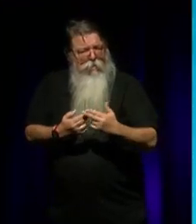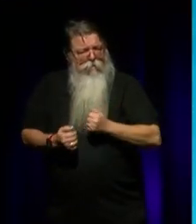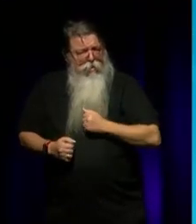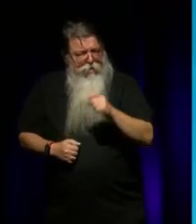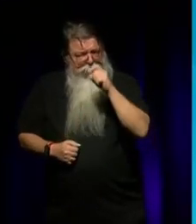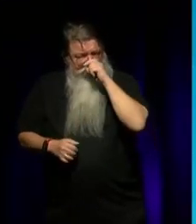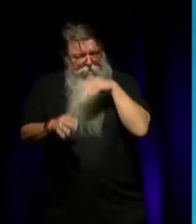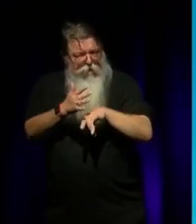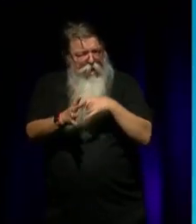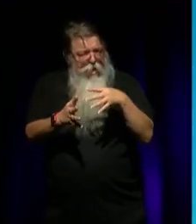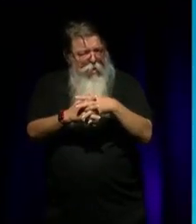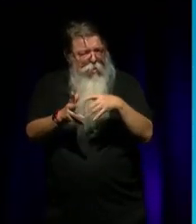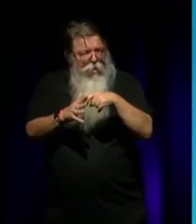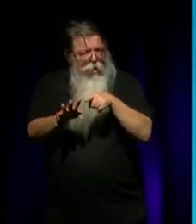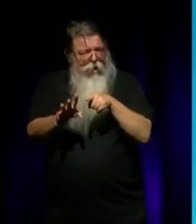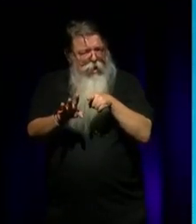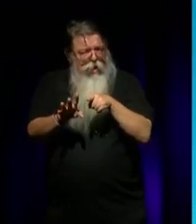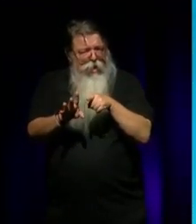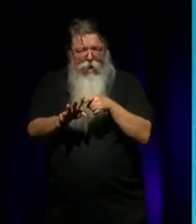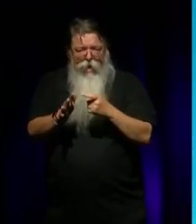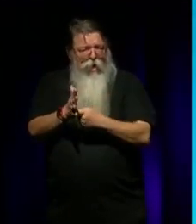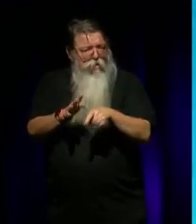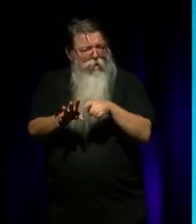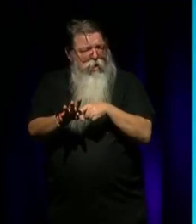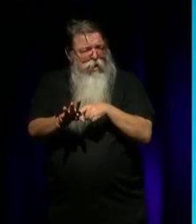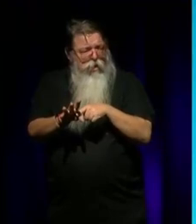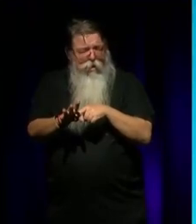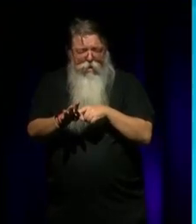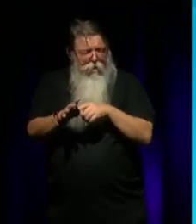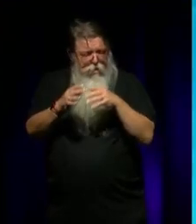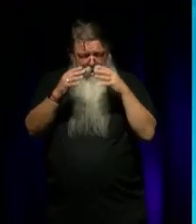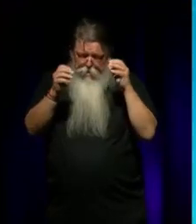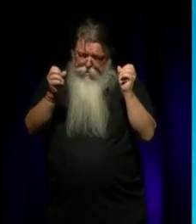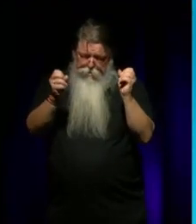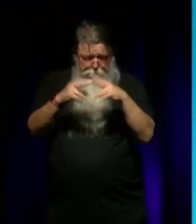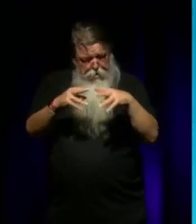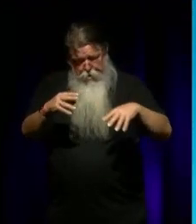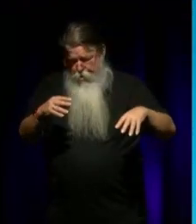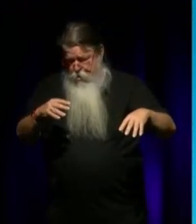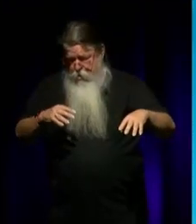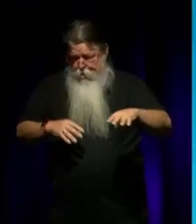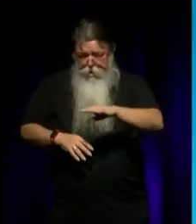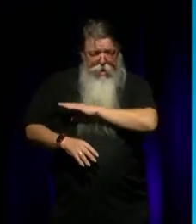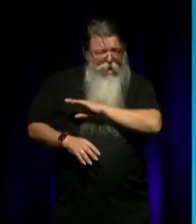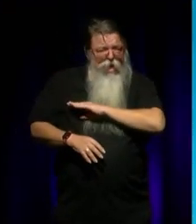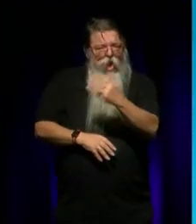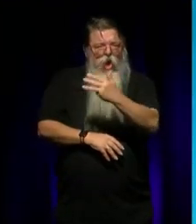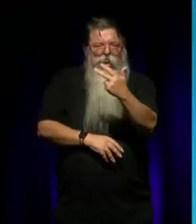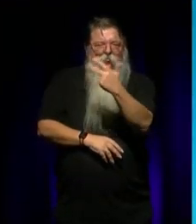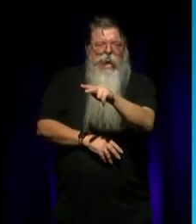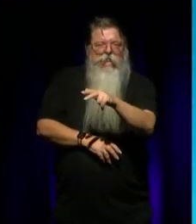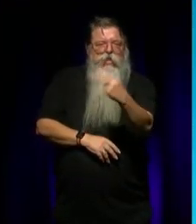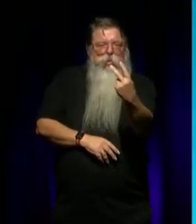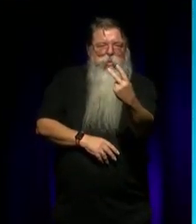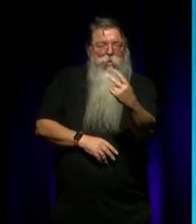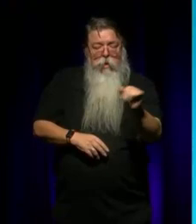sister-in-law, Kerry Saylor, and crazy world of Sydney in the 82. Can you imagine what Sydney was like? All my father could